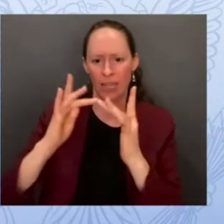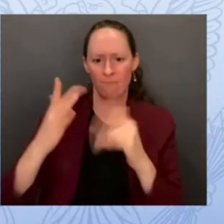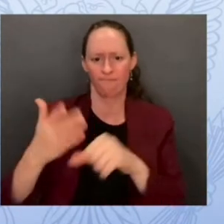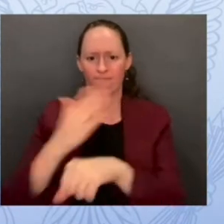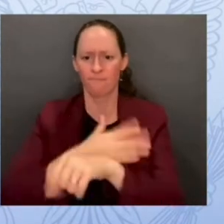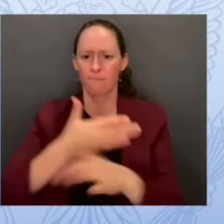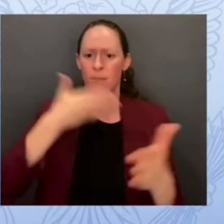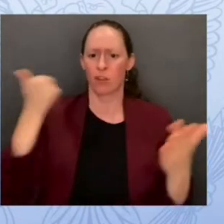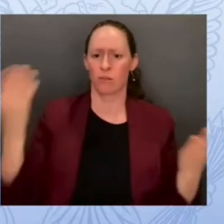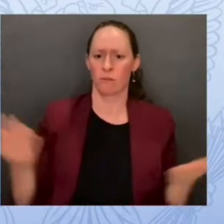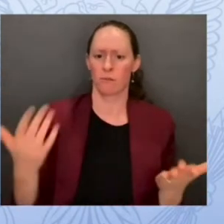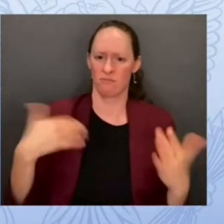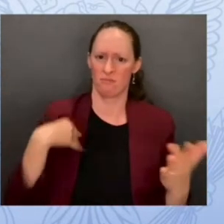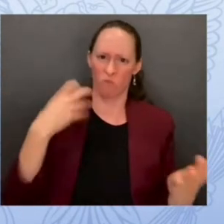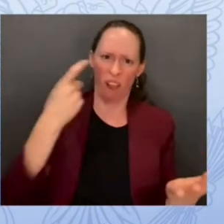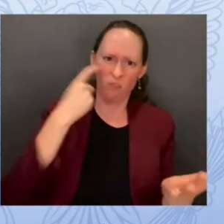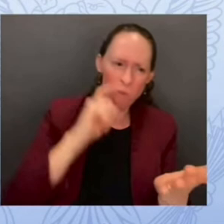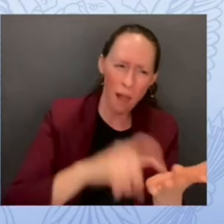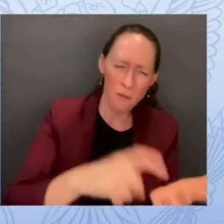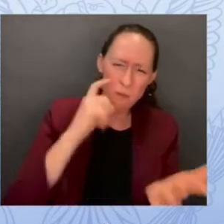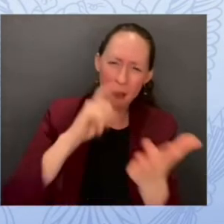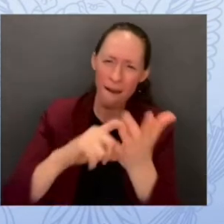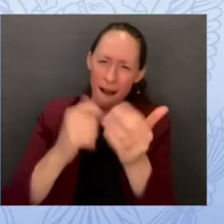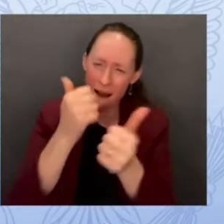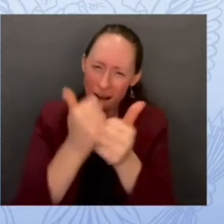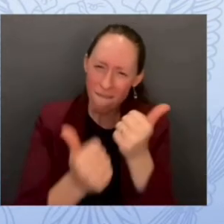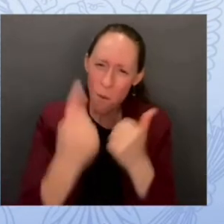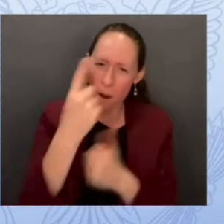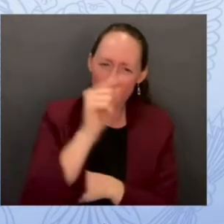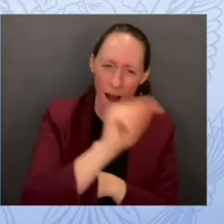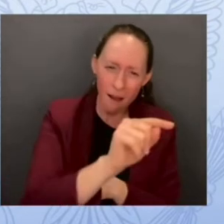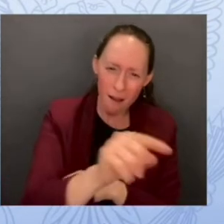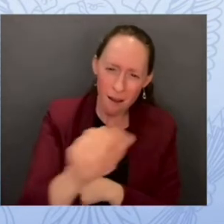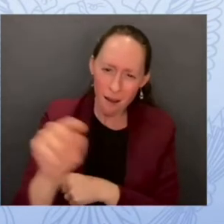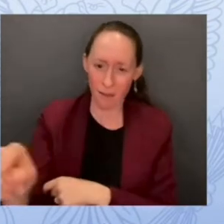you for what you do for children every day thank